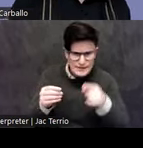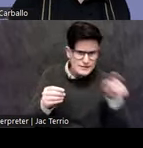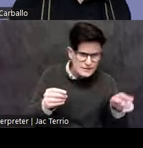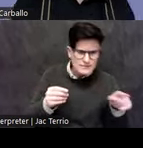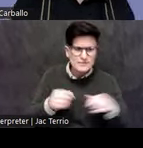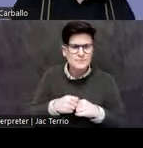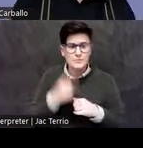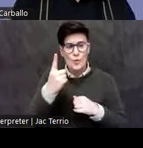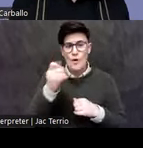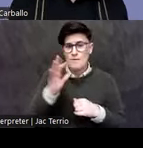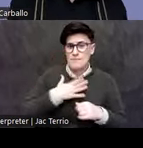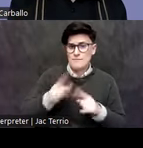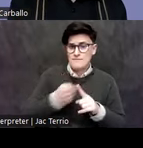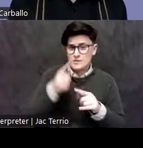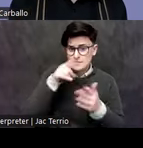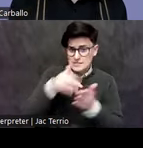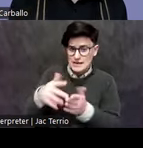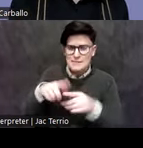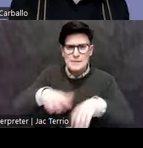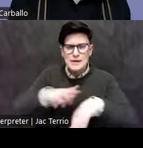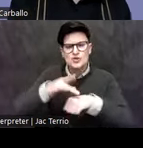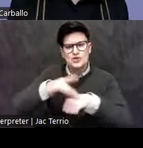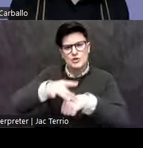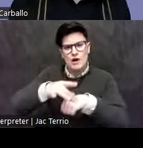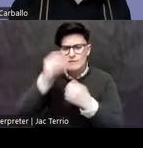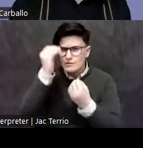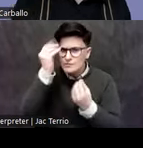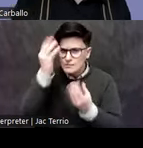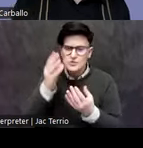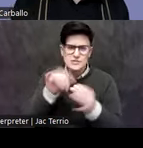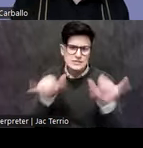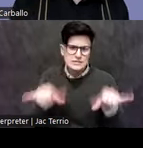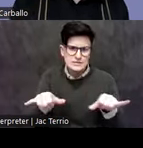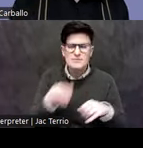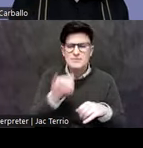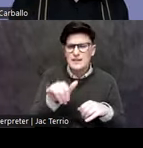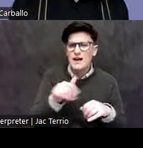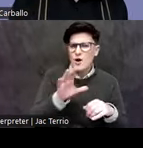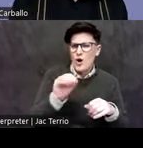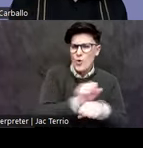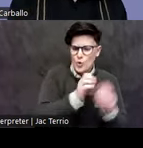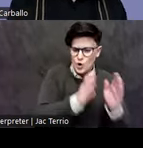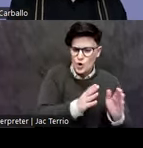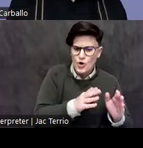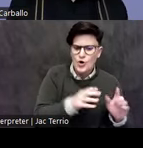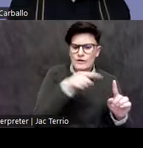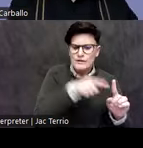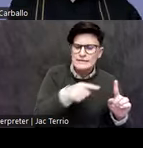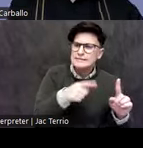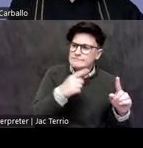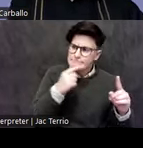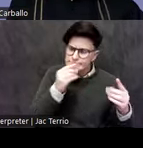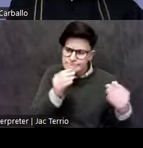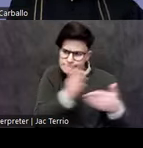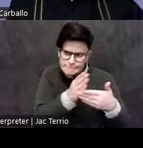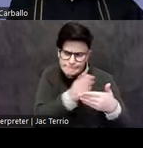based on geographical information systems. This was done with a colleague, Tom Plucon, of calculating what would be the best